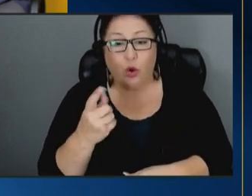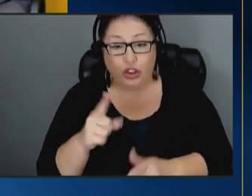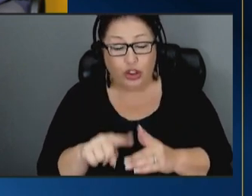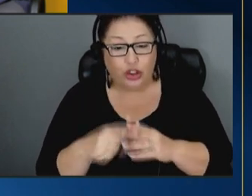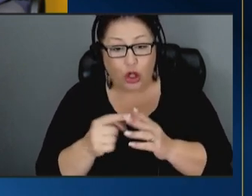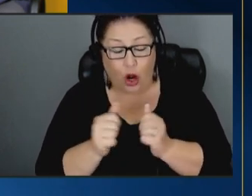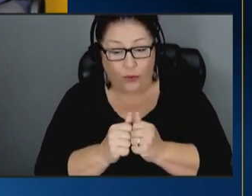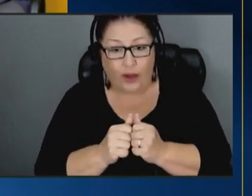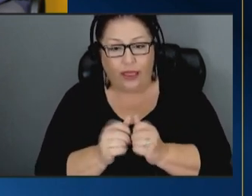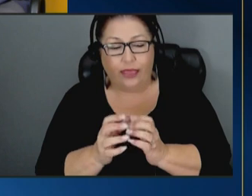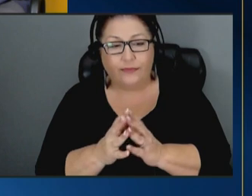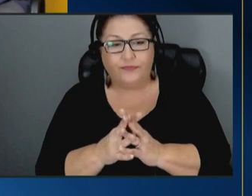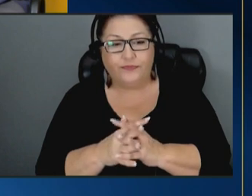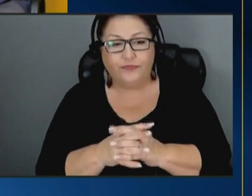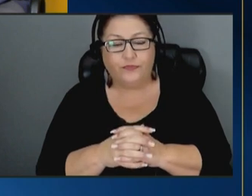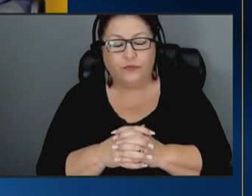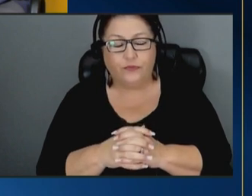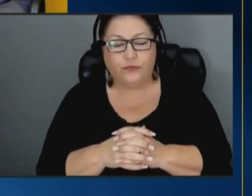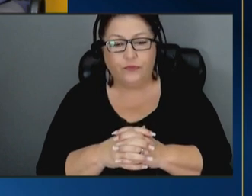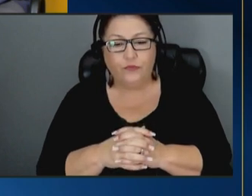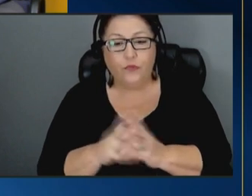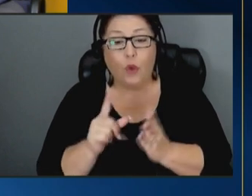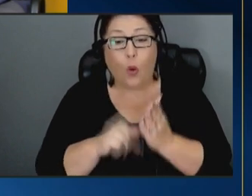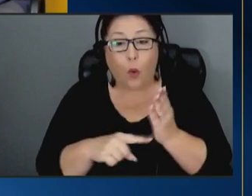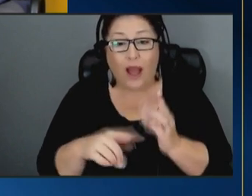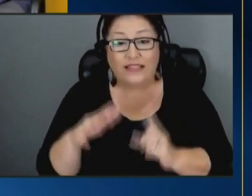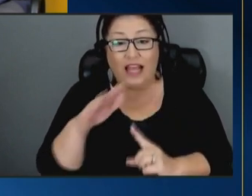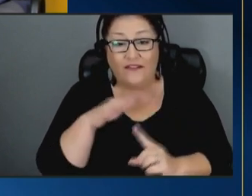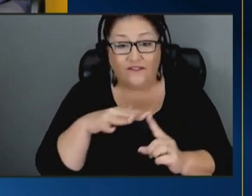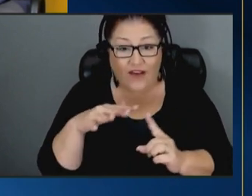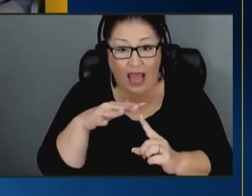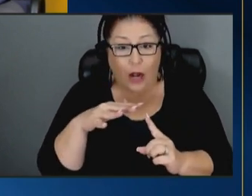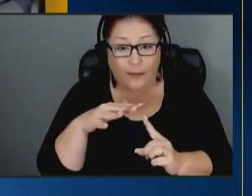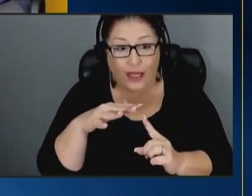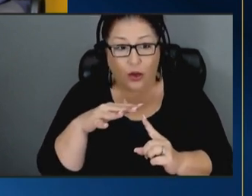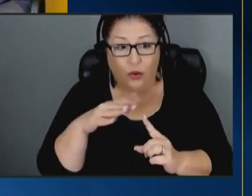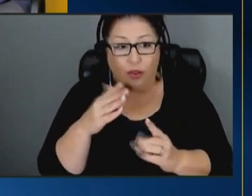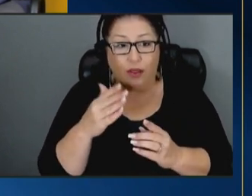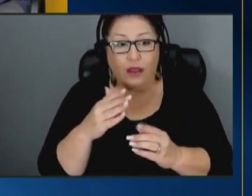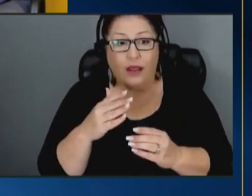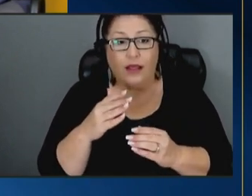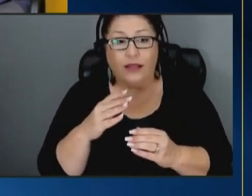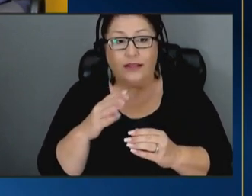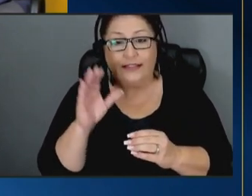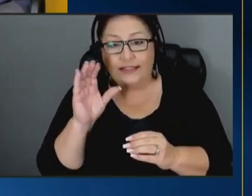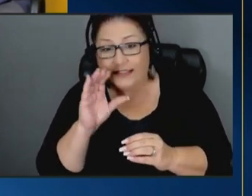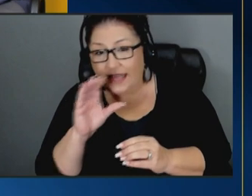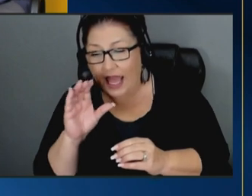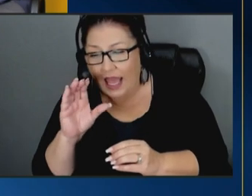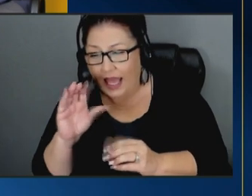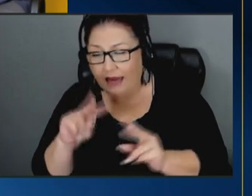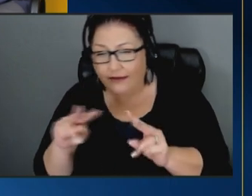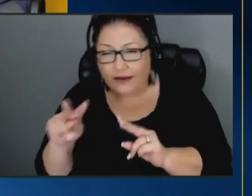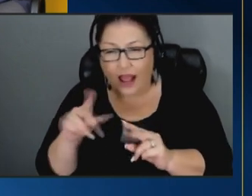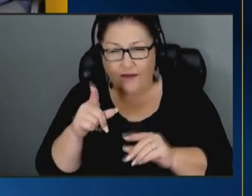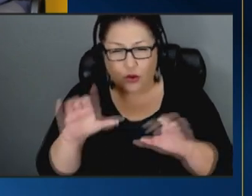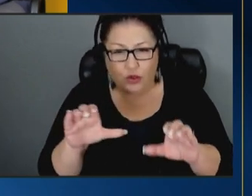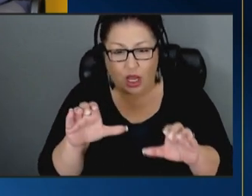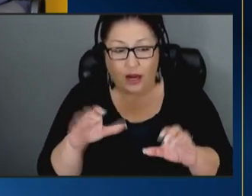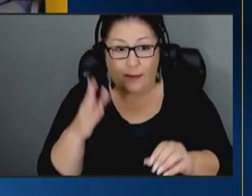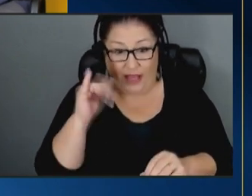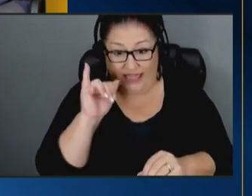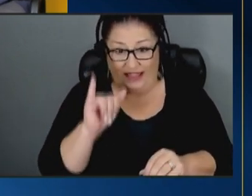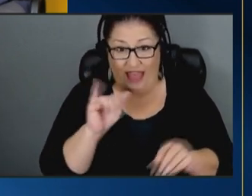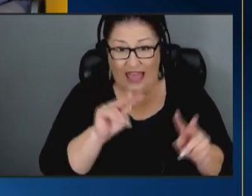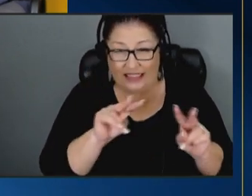what environmental scan have you conducted that's important because that scan will tell